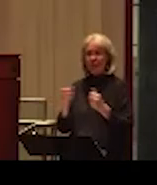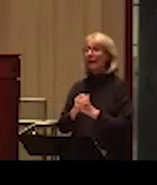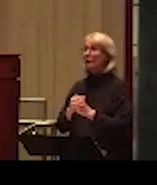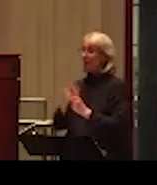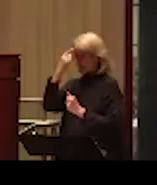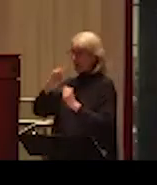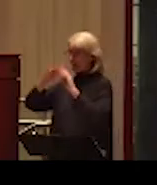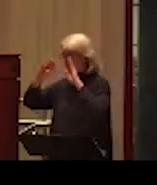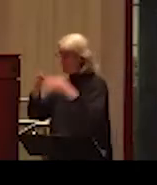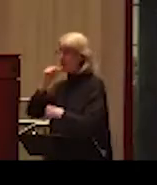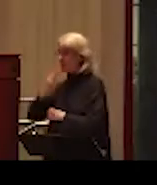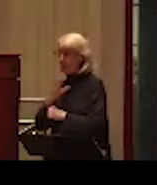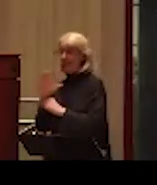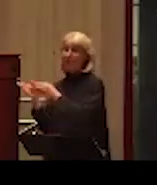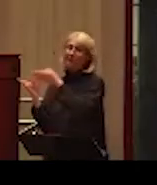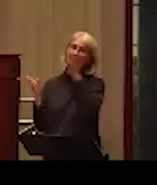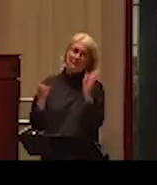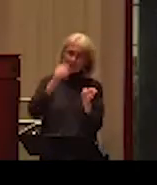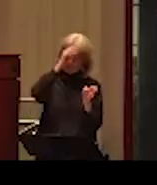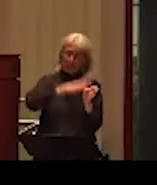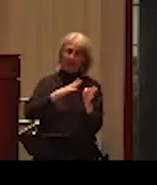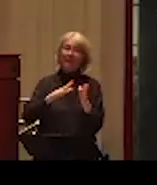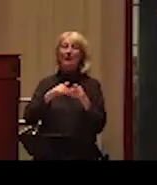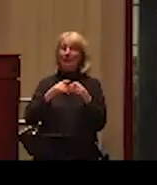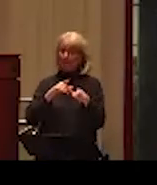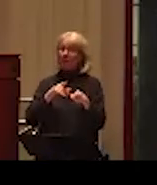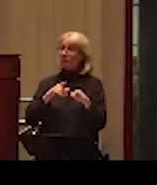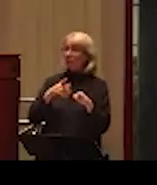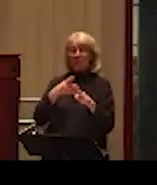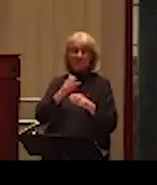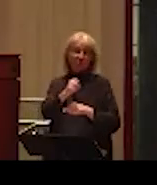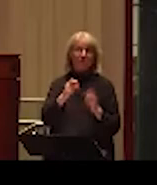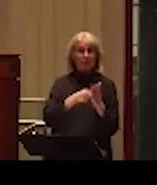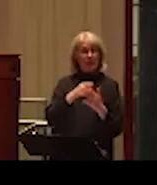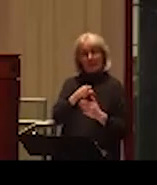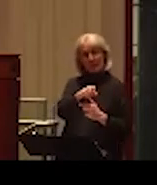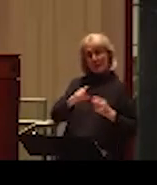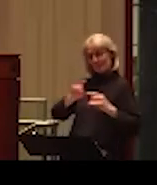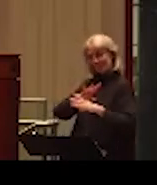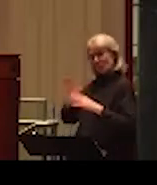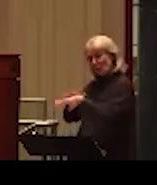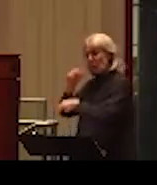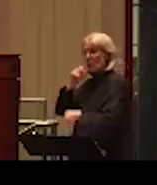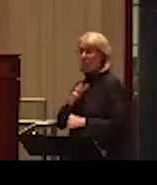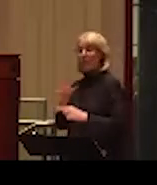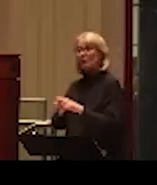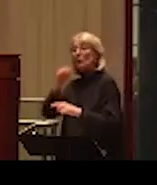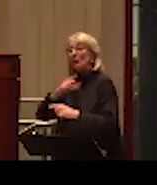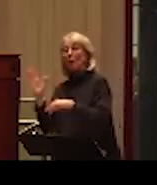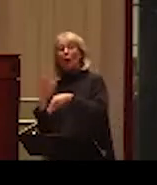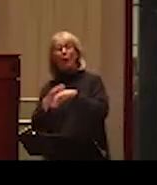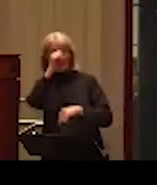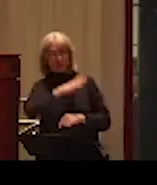important. We need to look at them not only as the perpetrators, but also as victims. Because by looking at them as victims, we can